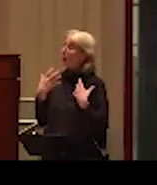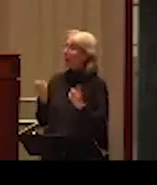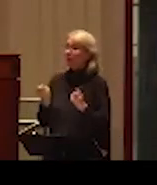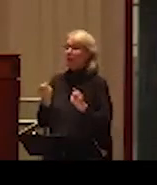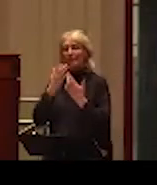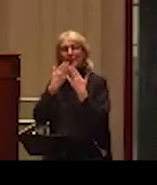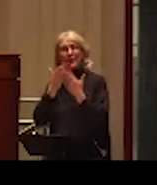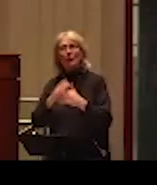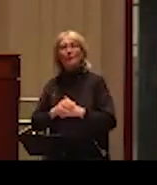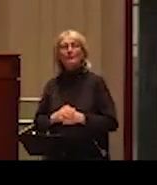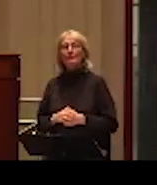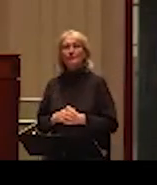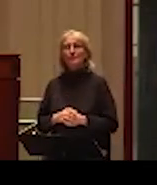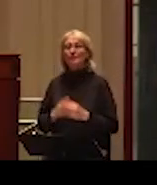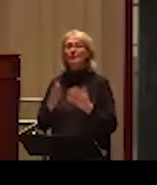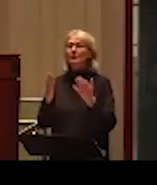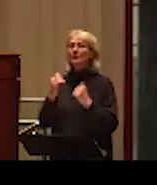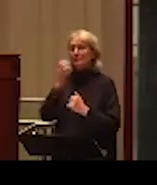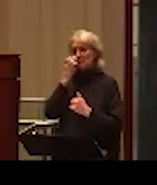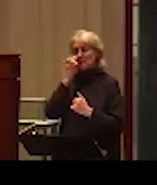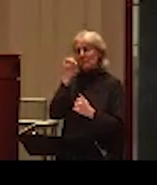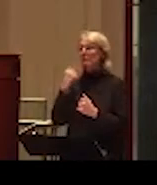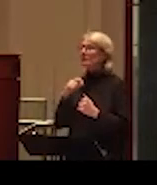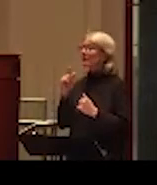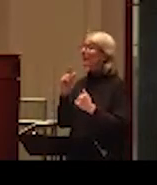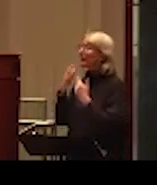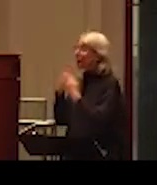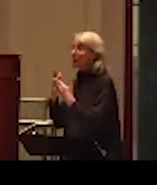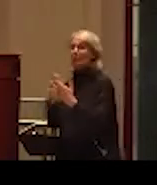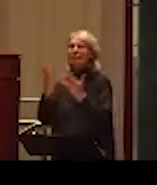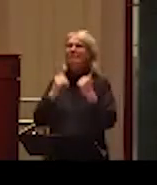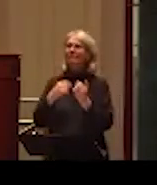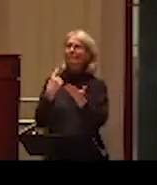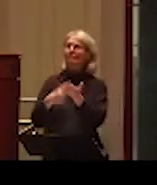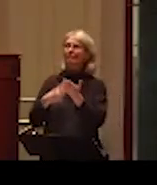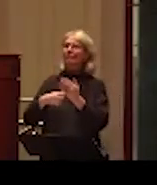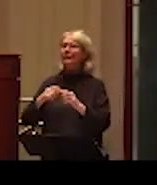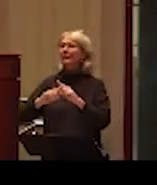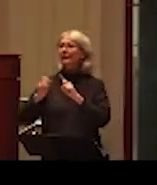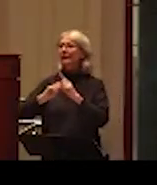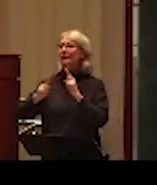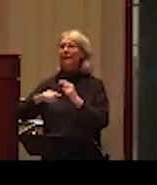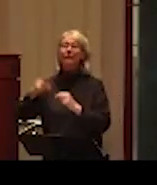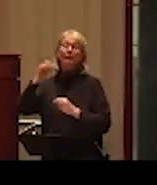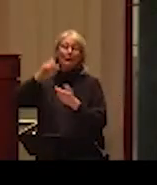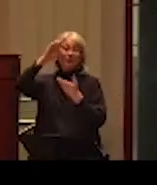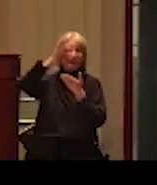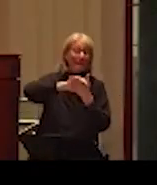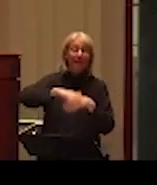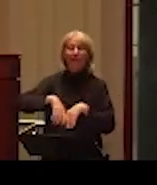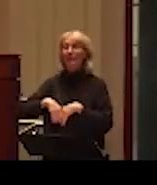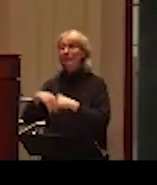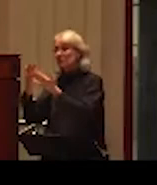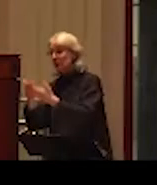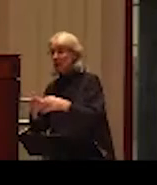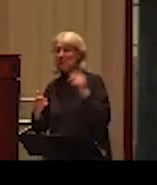and done with that, I would like to, uh, discuss some myths, uh, and facts about, uh, male victims of intimate partner violence, and you will see that some of